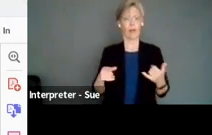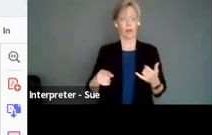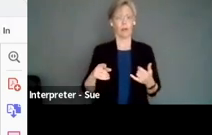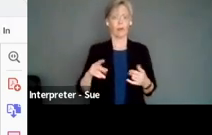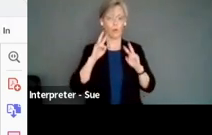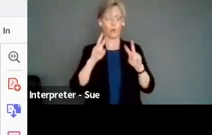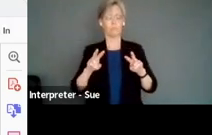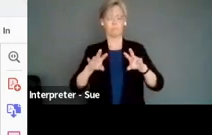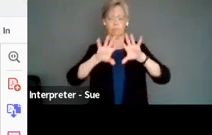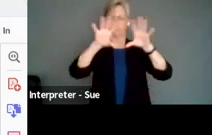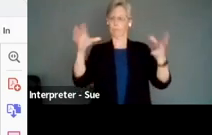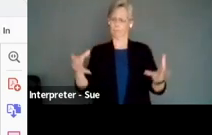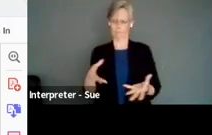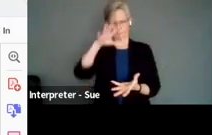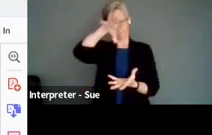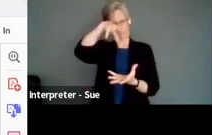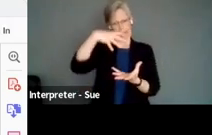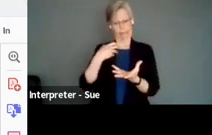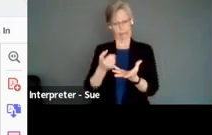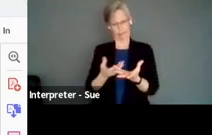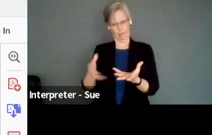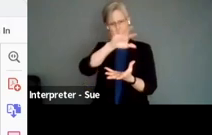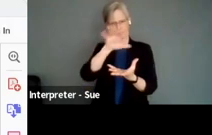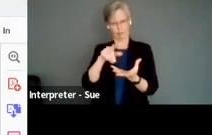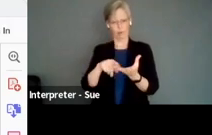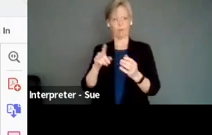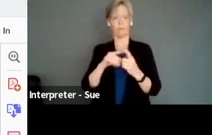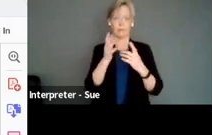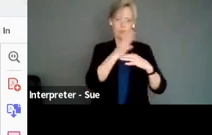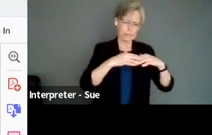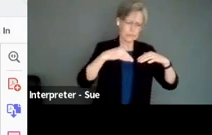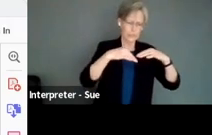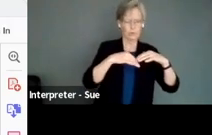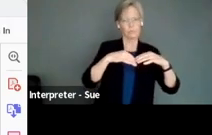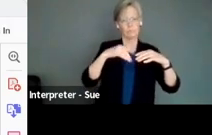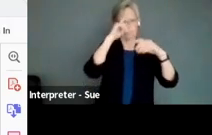at moving into holistic health models and moving into an example of an Indigenous framework.